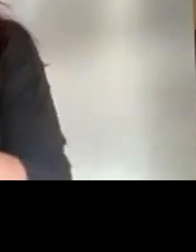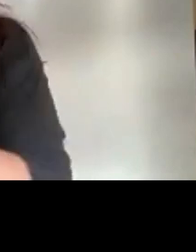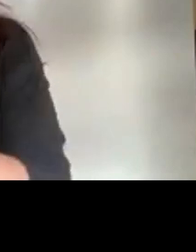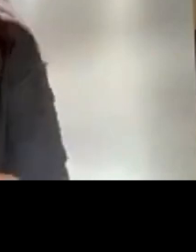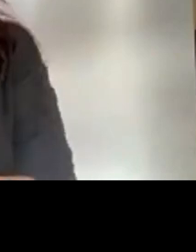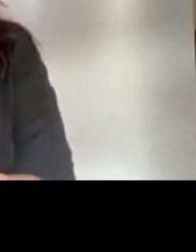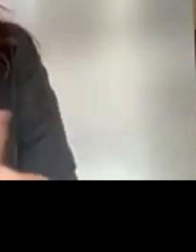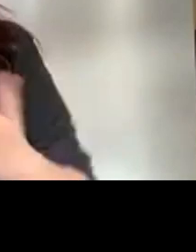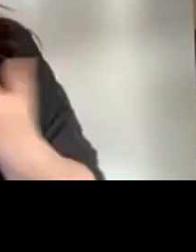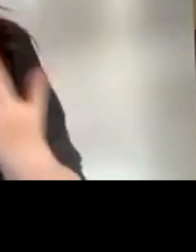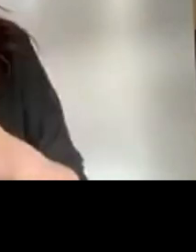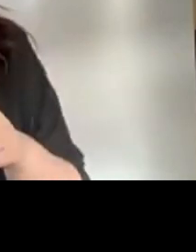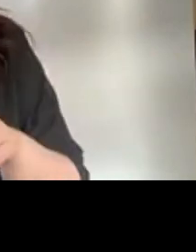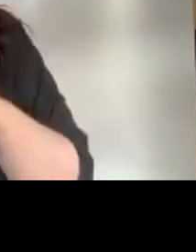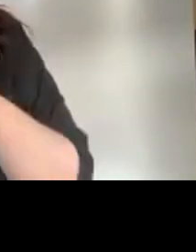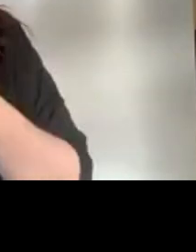online.